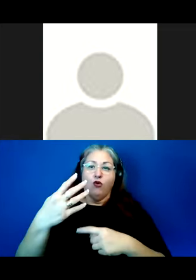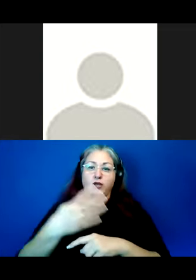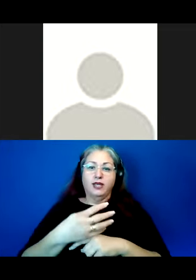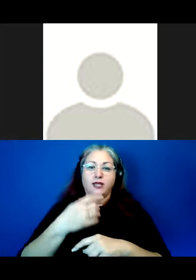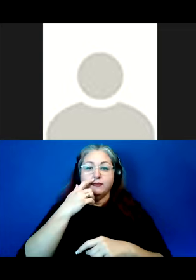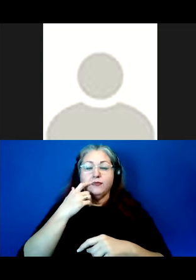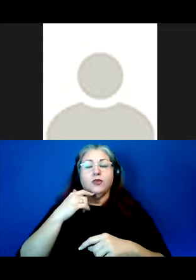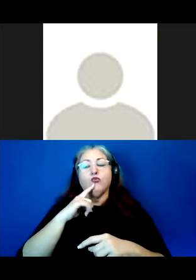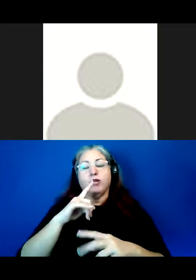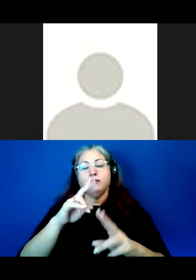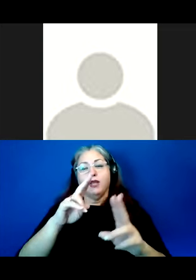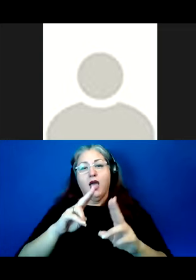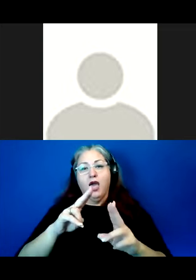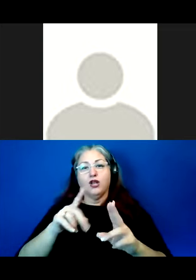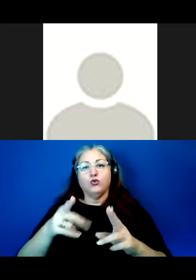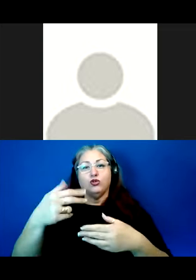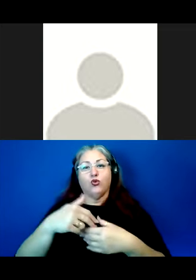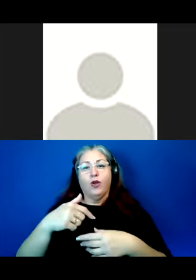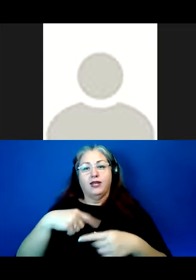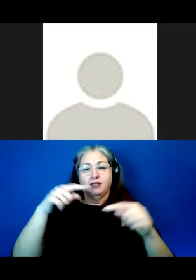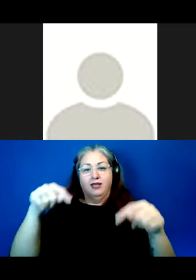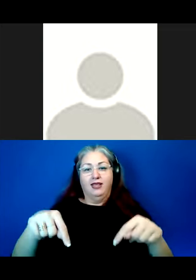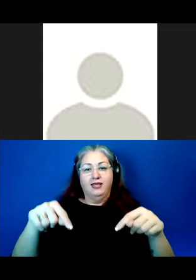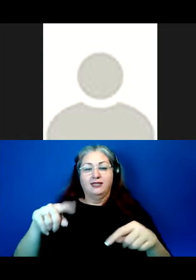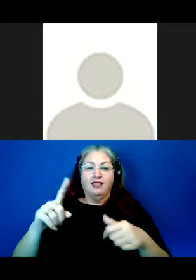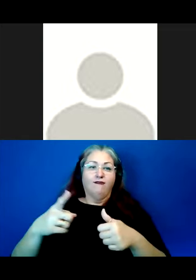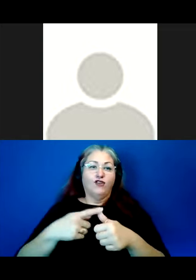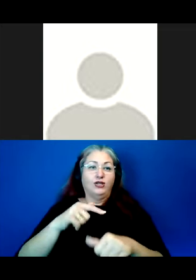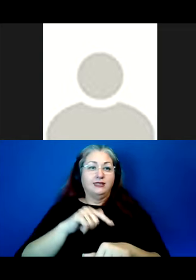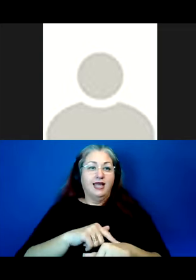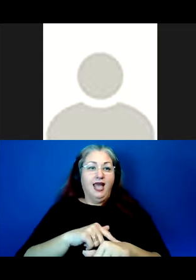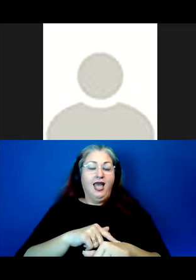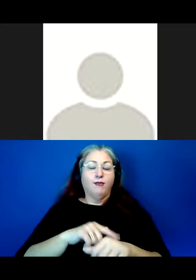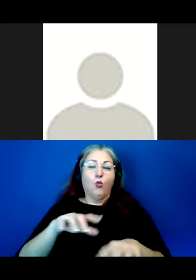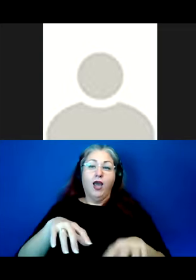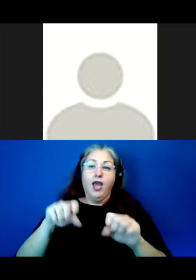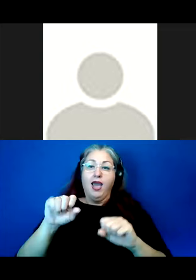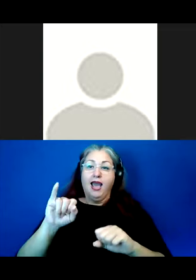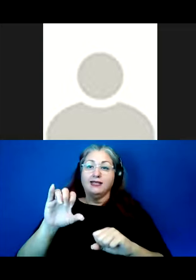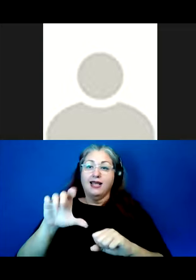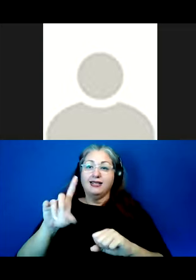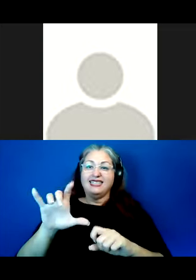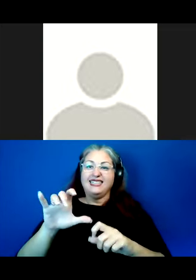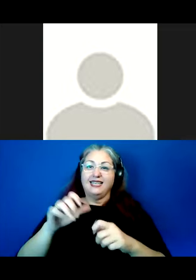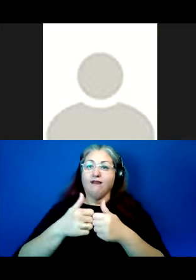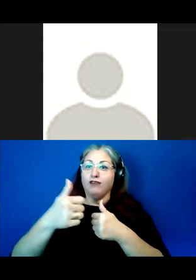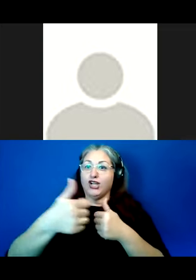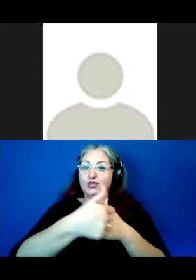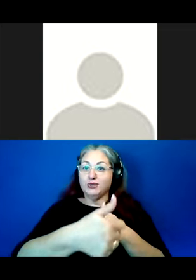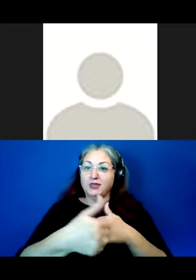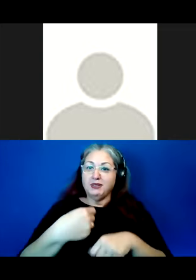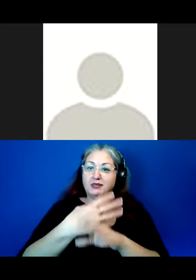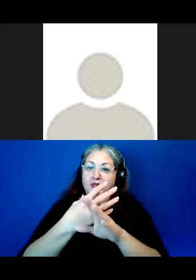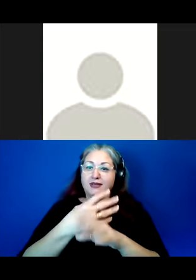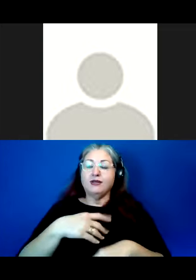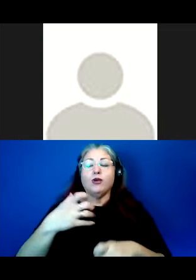It's truly been an honor to have you join us for this, the first time we have held ICLDC virtually. We would